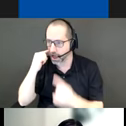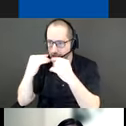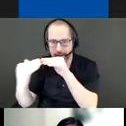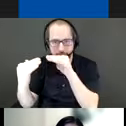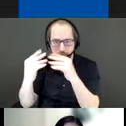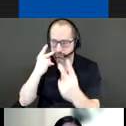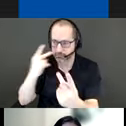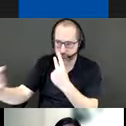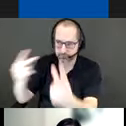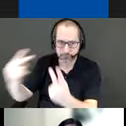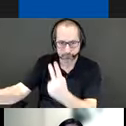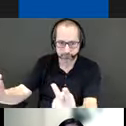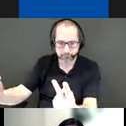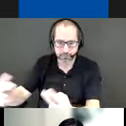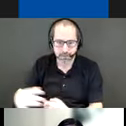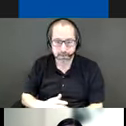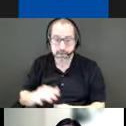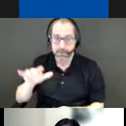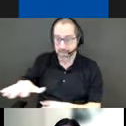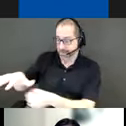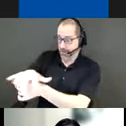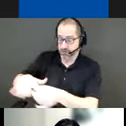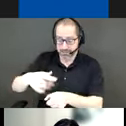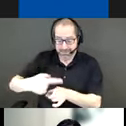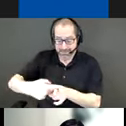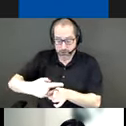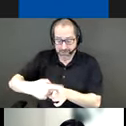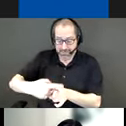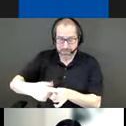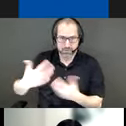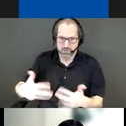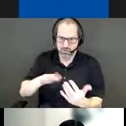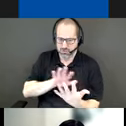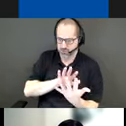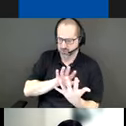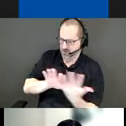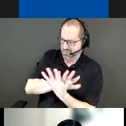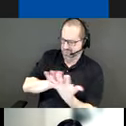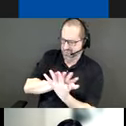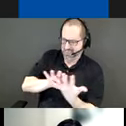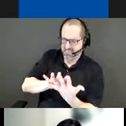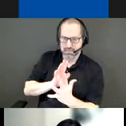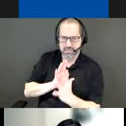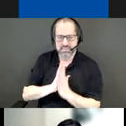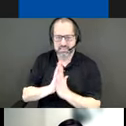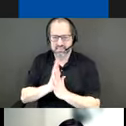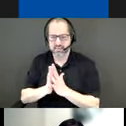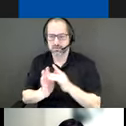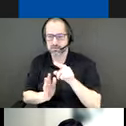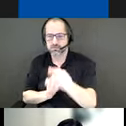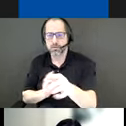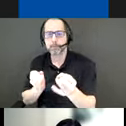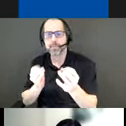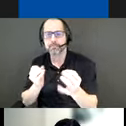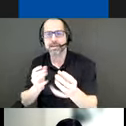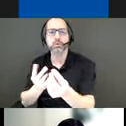because this site sits at the intersection that links so many major destinations and attractions there's potential for the design